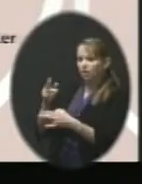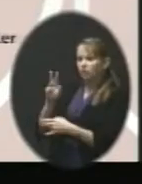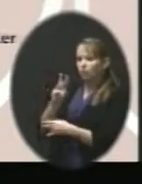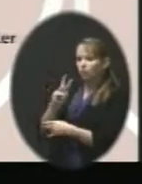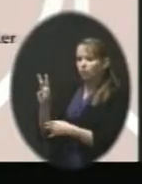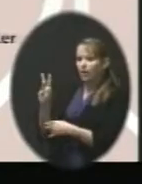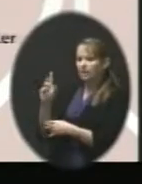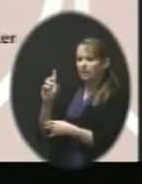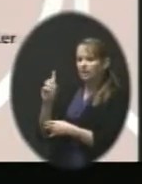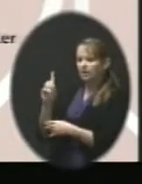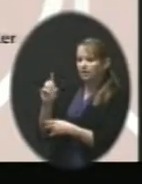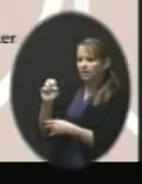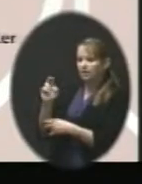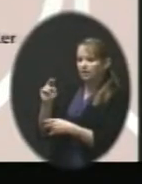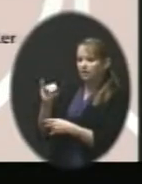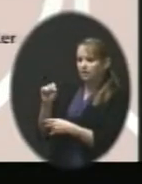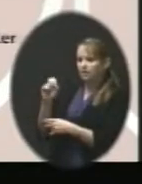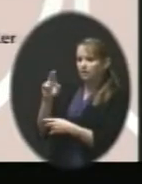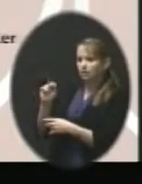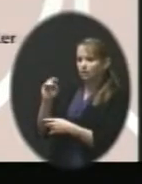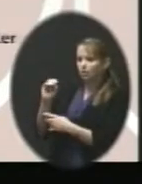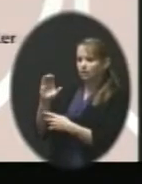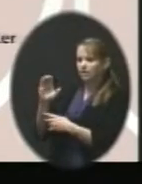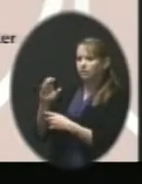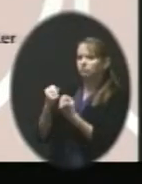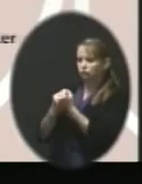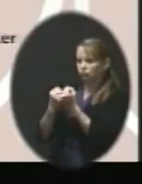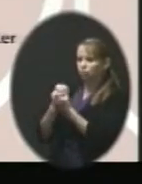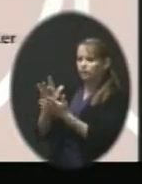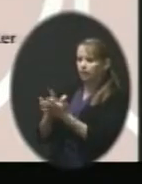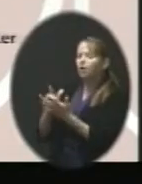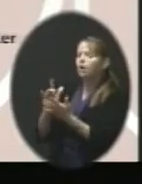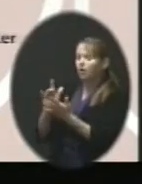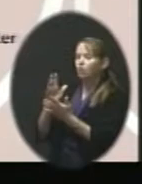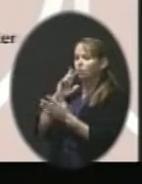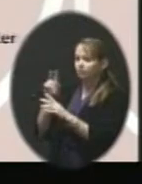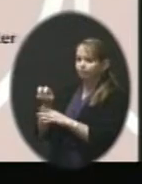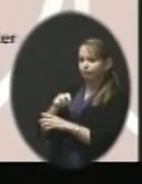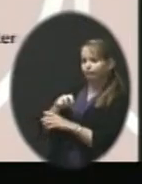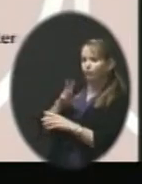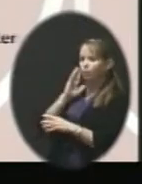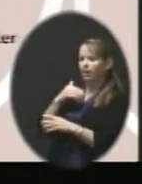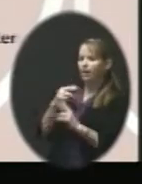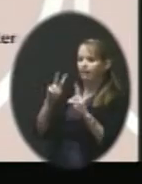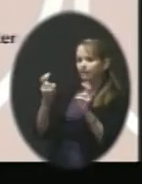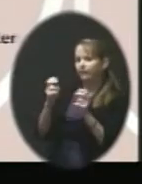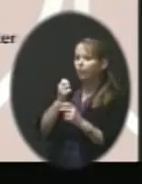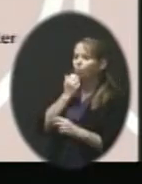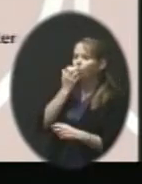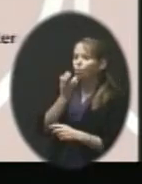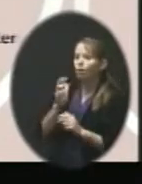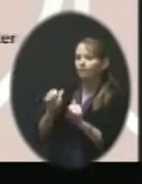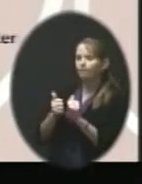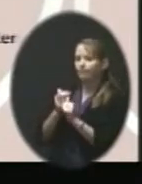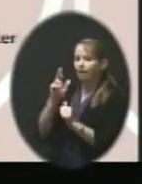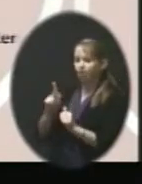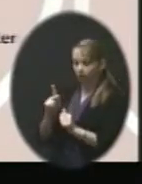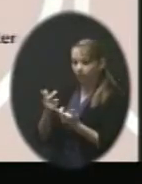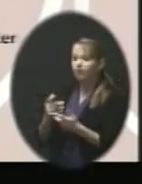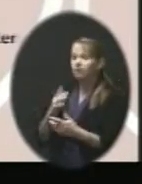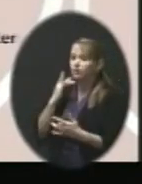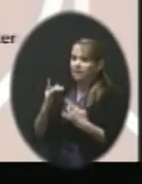recovery. In other words, that will be a backup center which we have not had that up to this point. So we're very excited as we move into this new